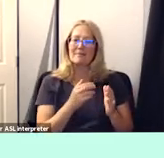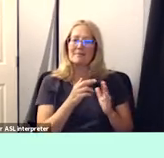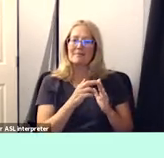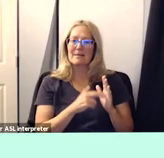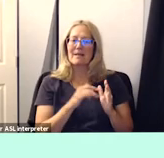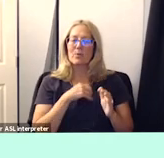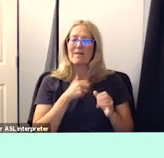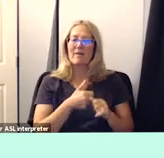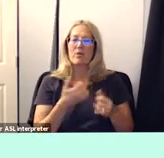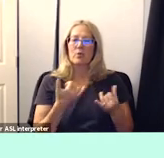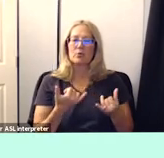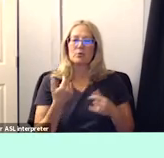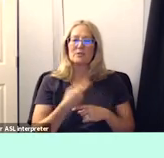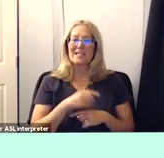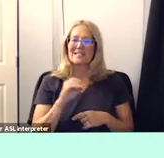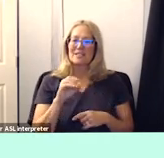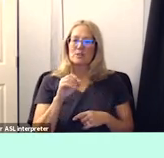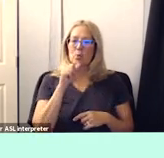policies